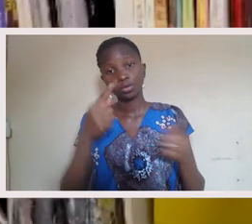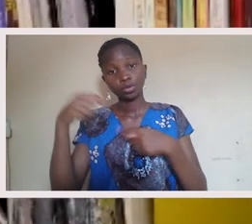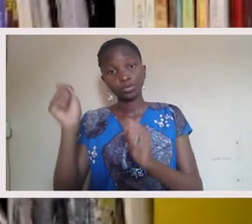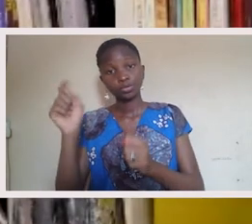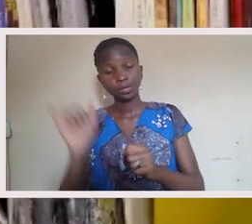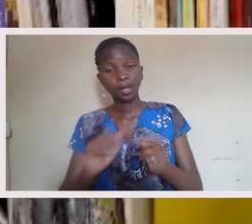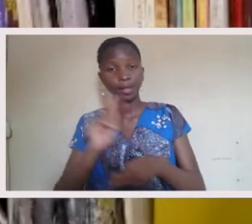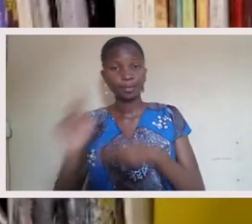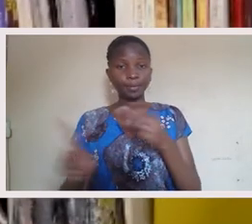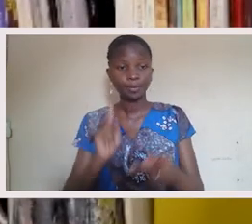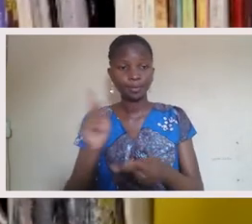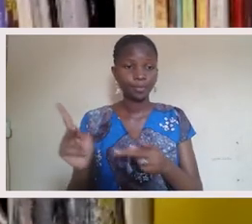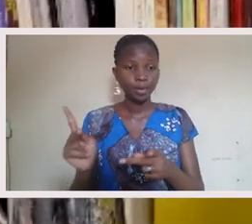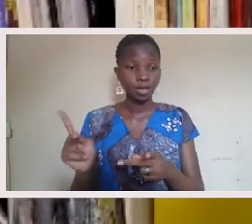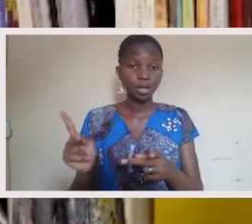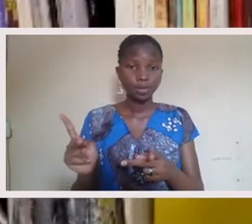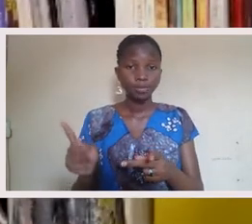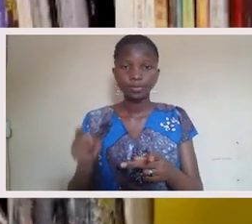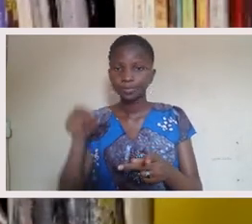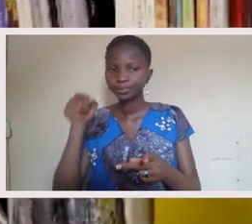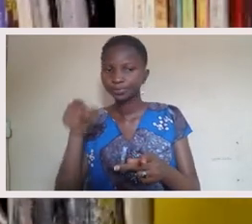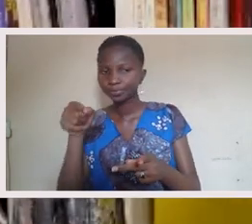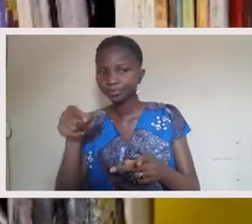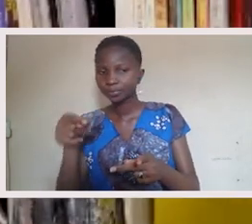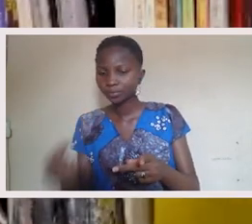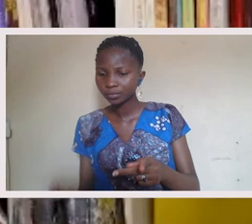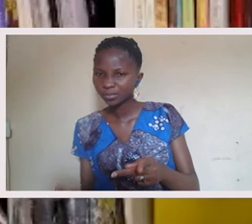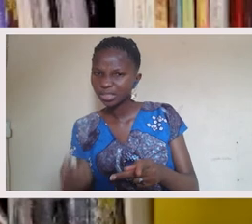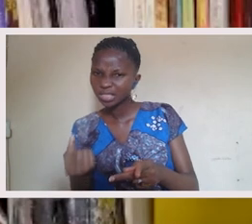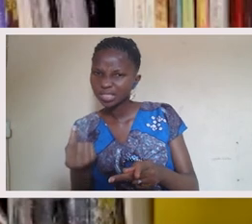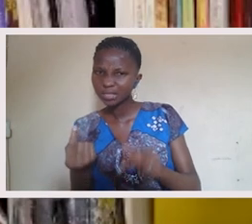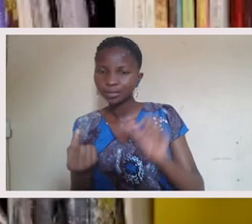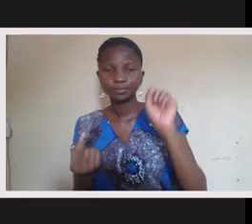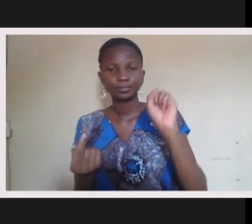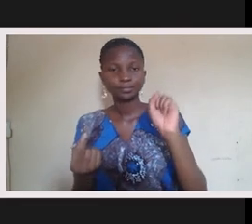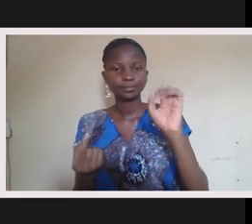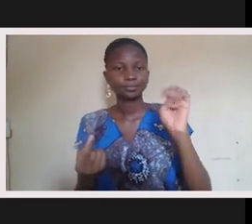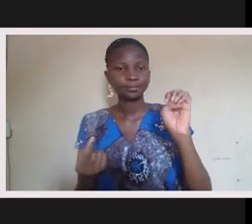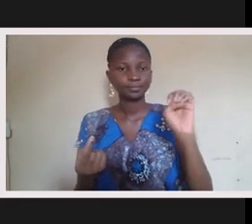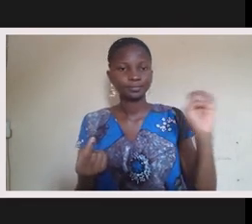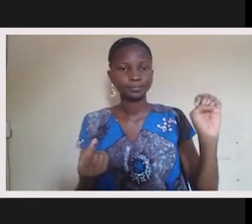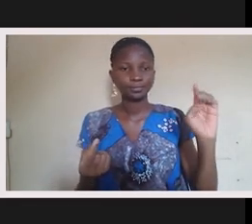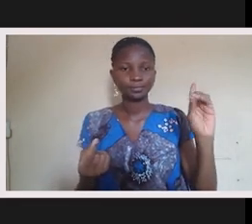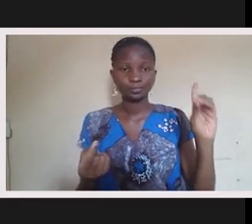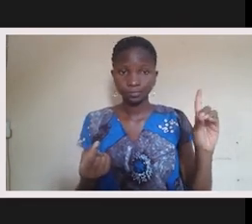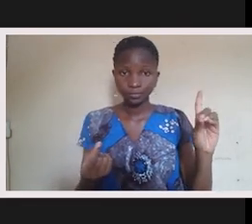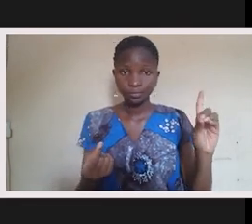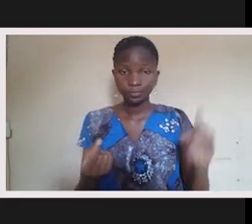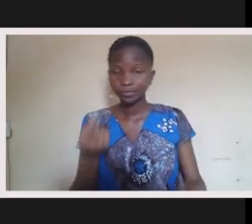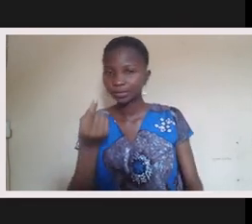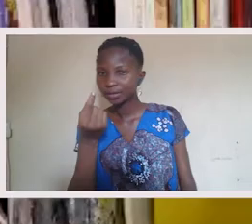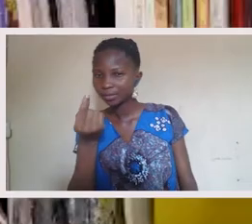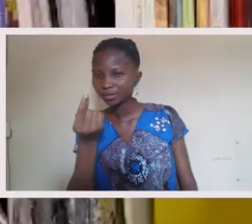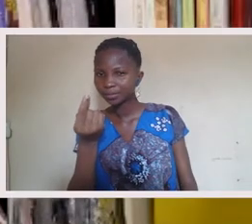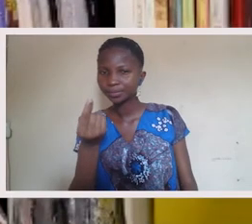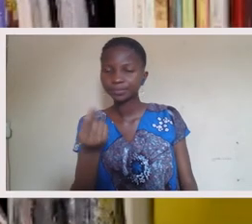do is trust that people at some point, what we started here is a seed. It's small. It's very tiny. For